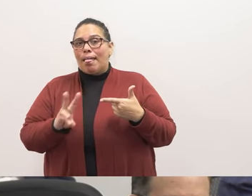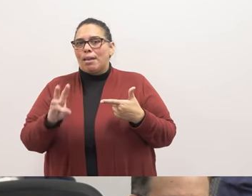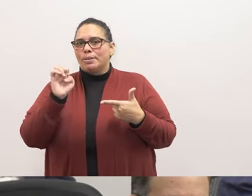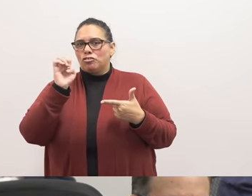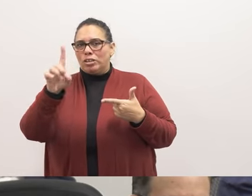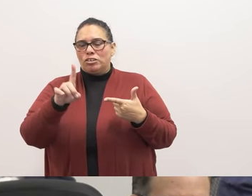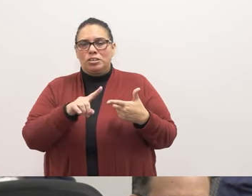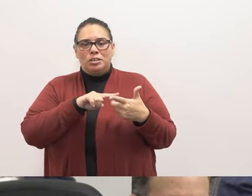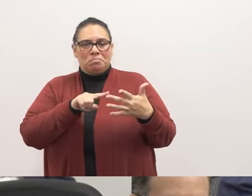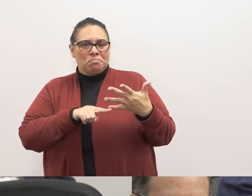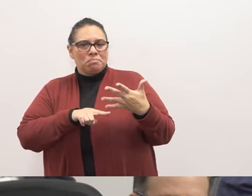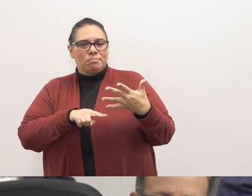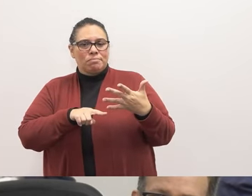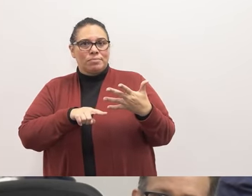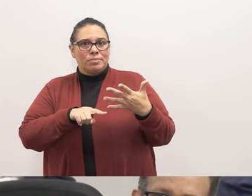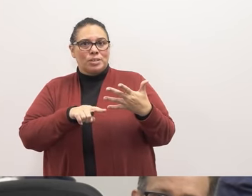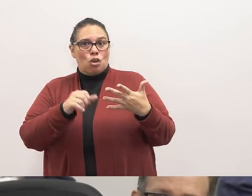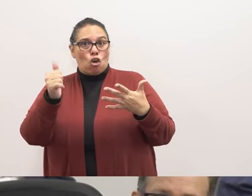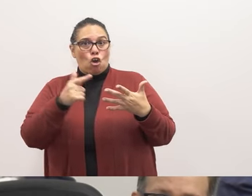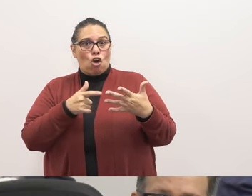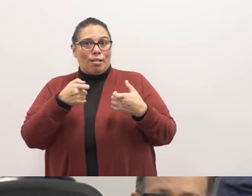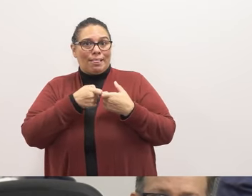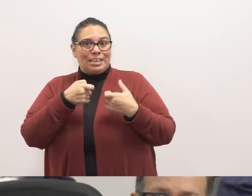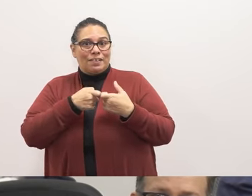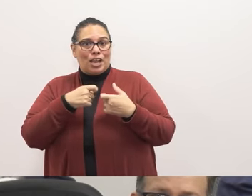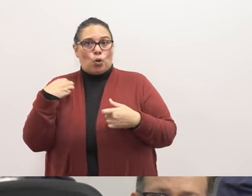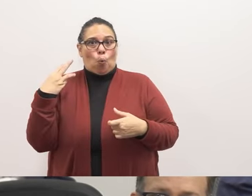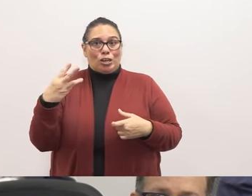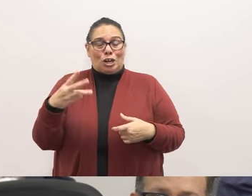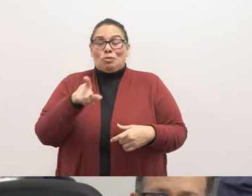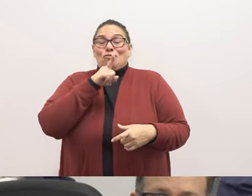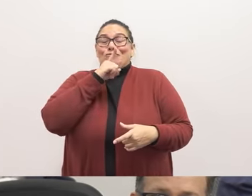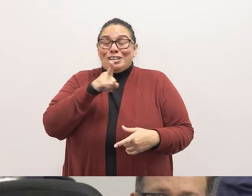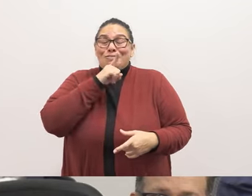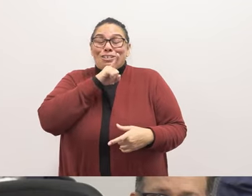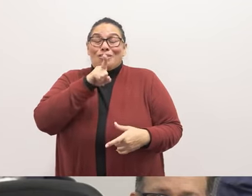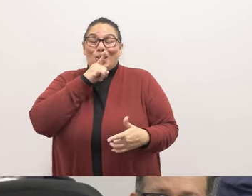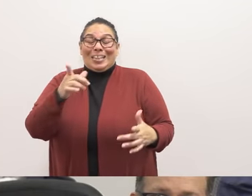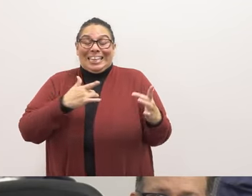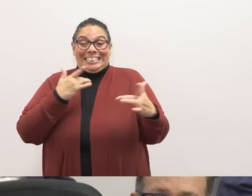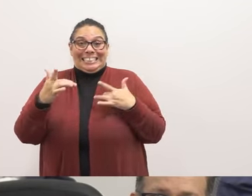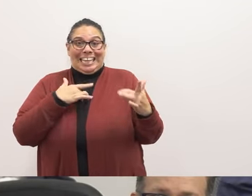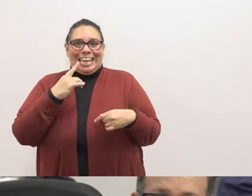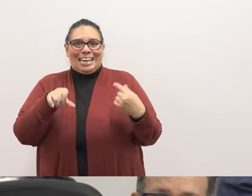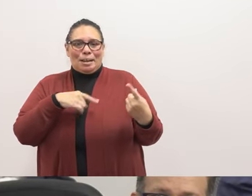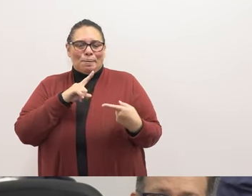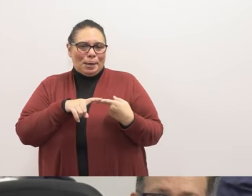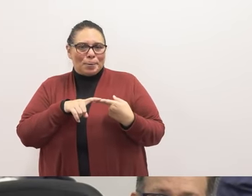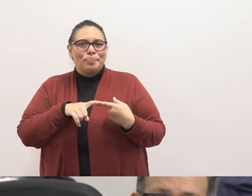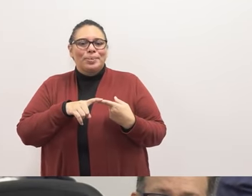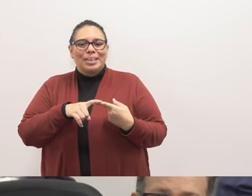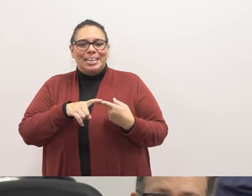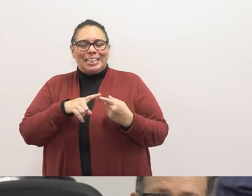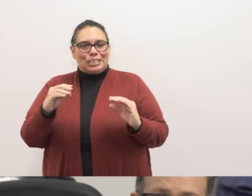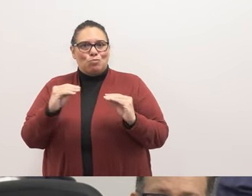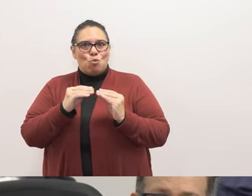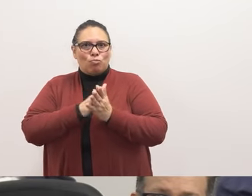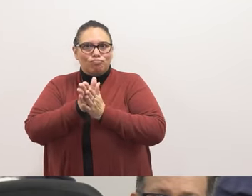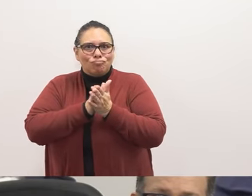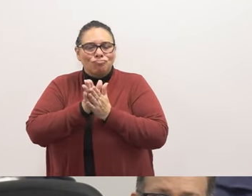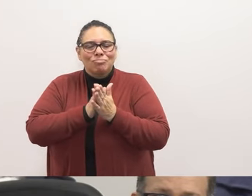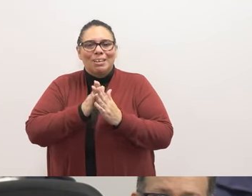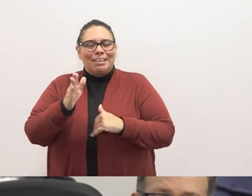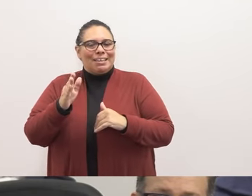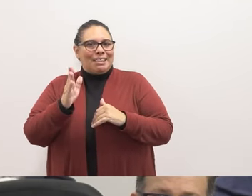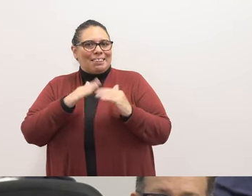But I was really astounded. All electrifying Washington, which I am really, really, really excited about. This was much more ambitious than I